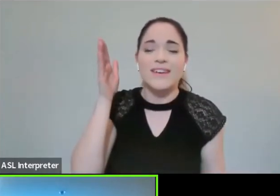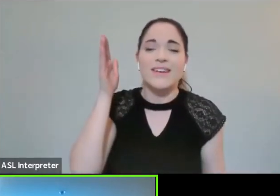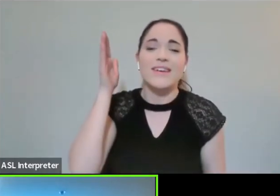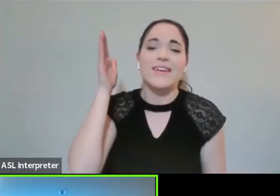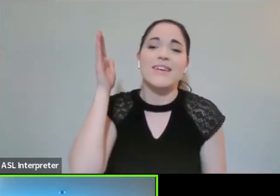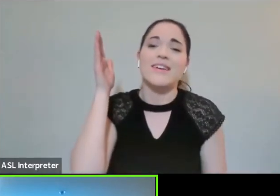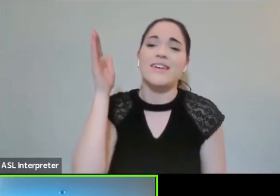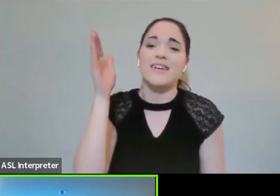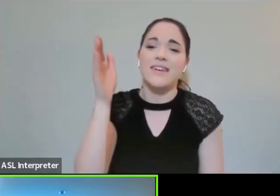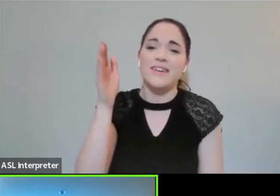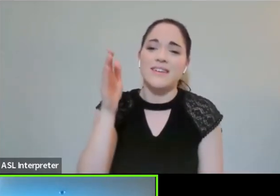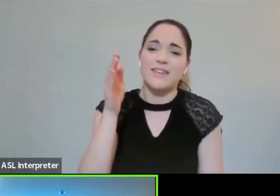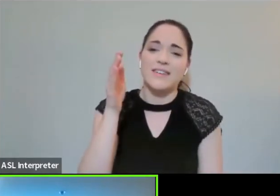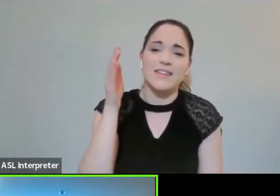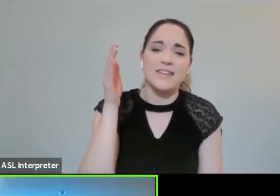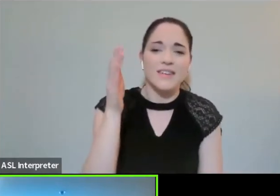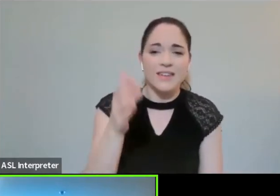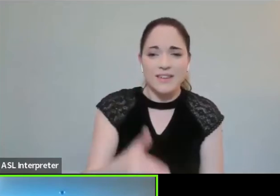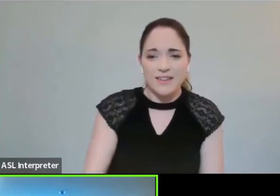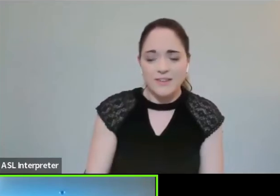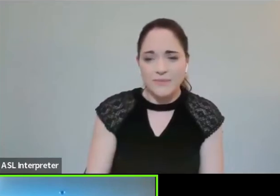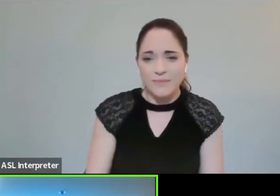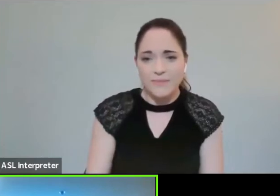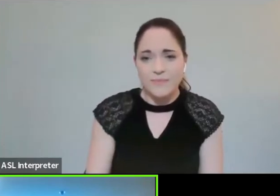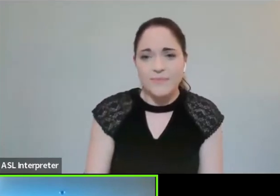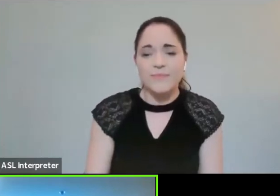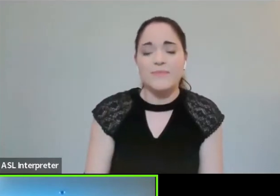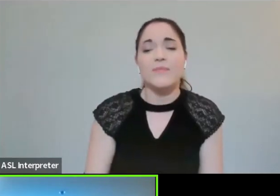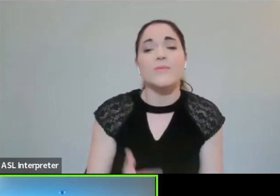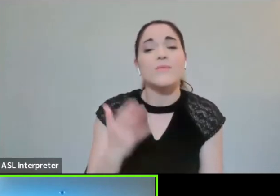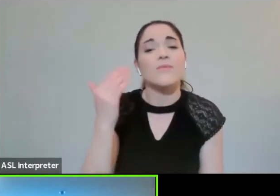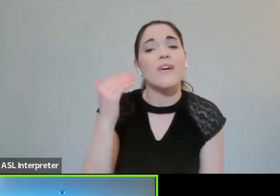In the waves of your mercy